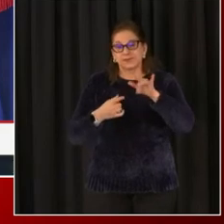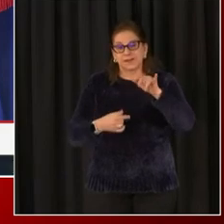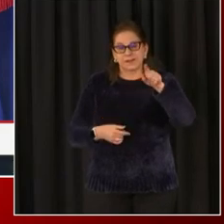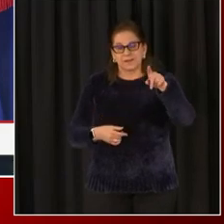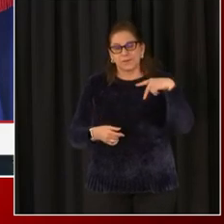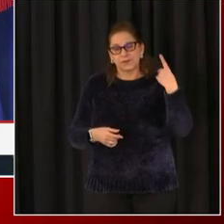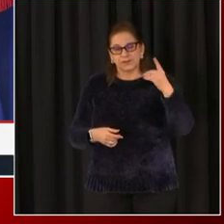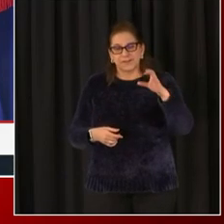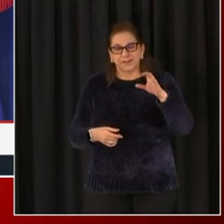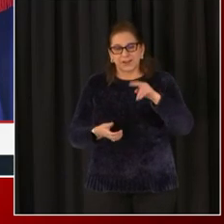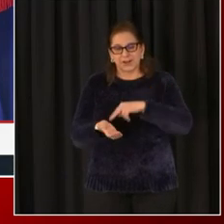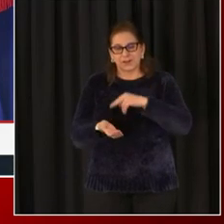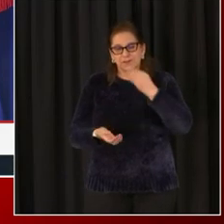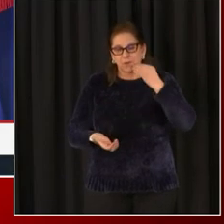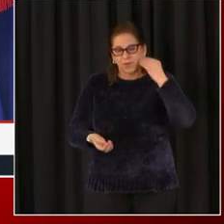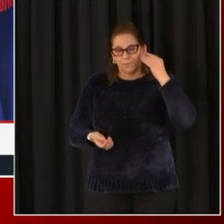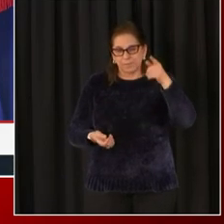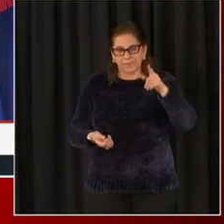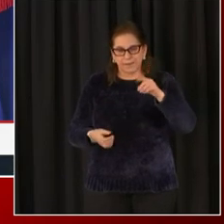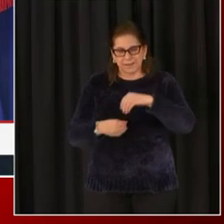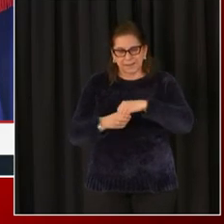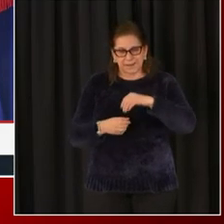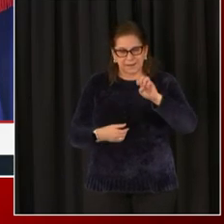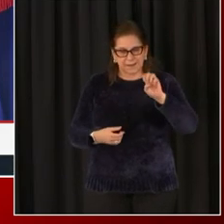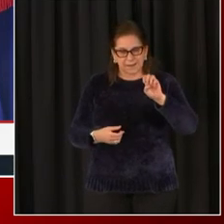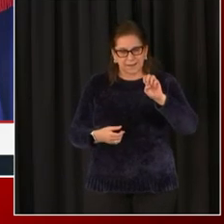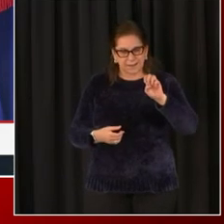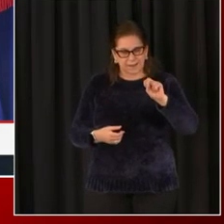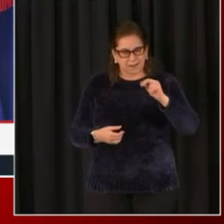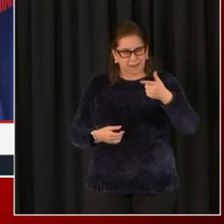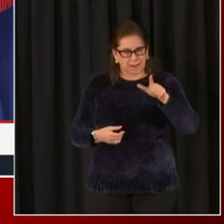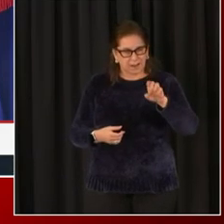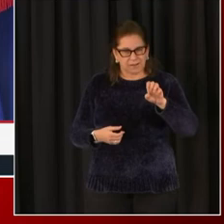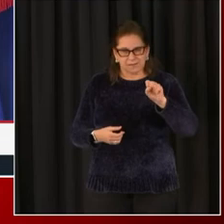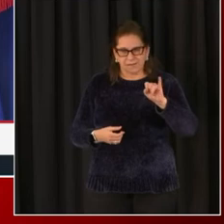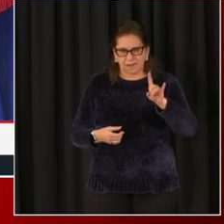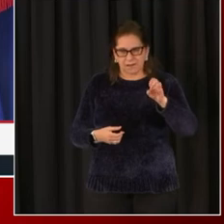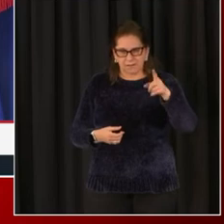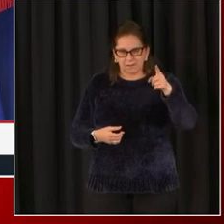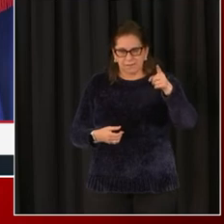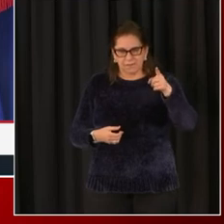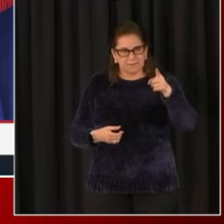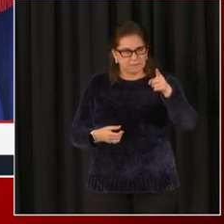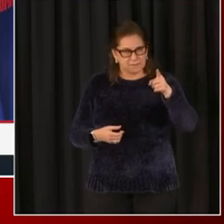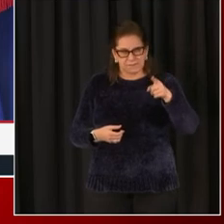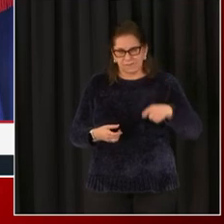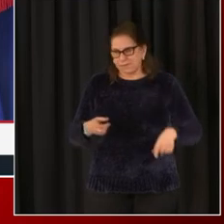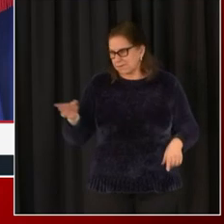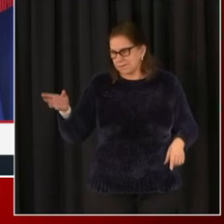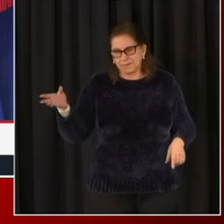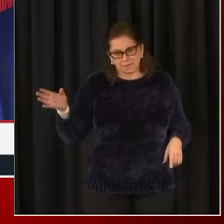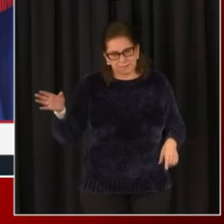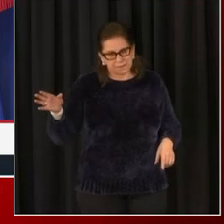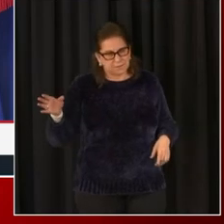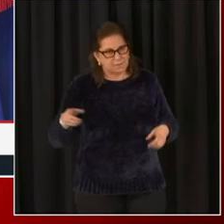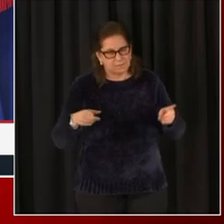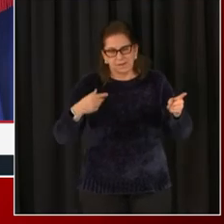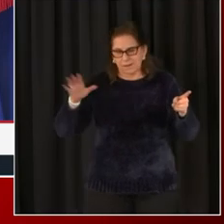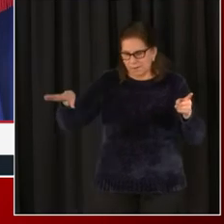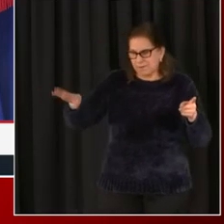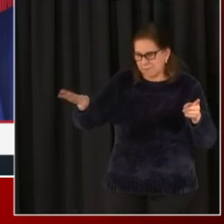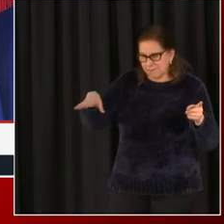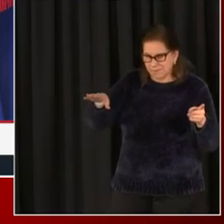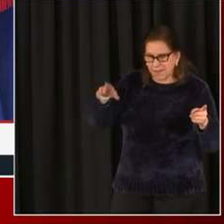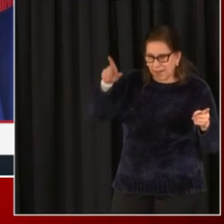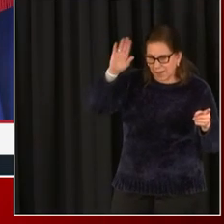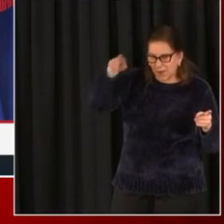Ingleside. Okay. We'll, we'll have to, we'll definitely check up with that. And I'll ask the department of health to, um, see